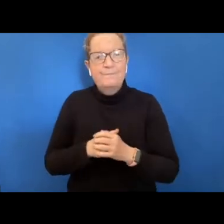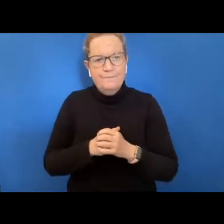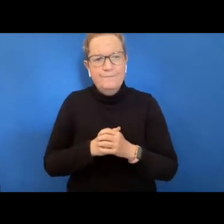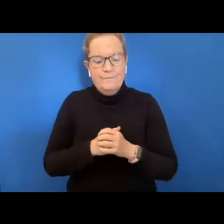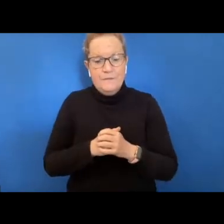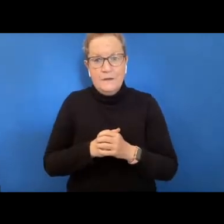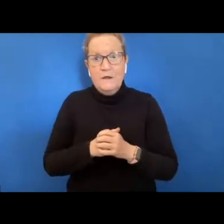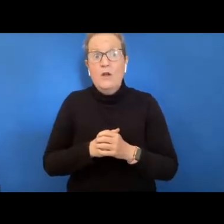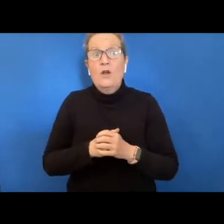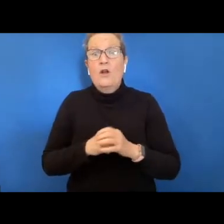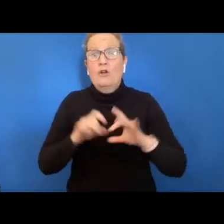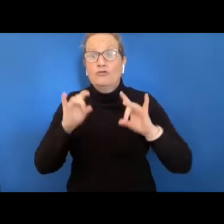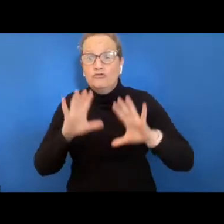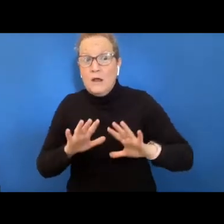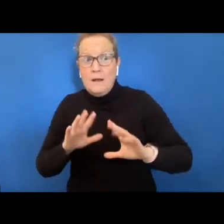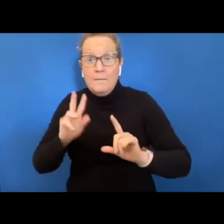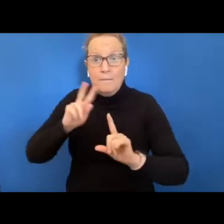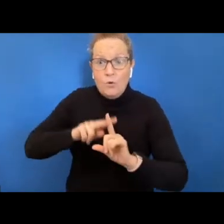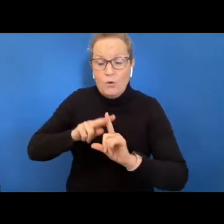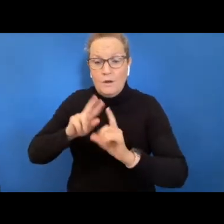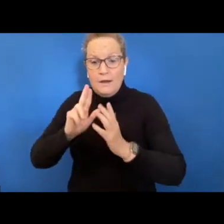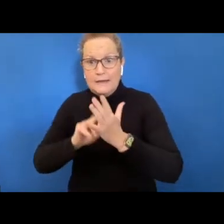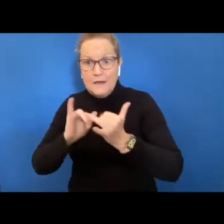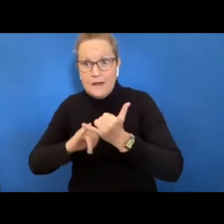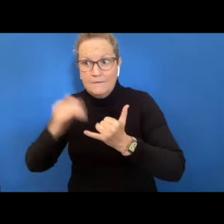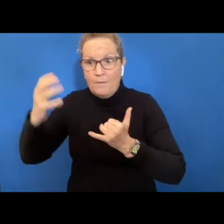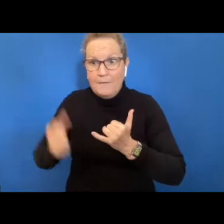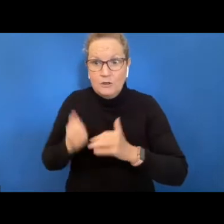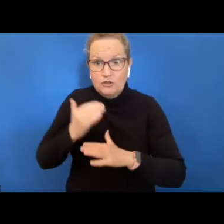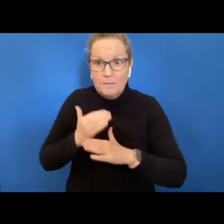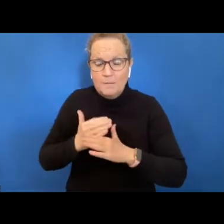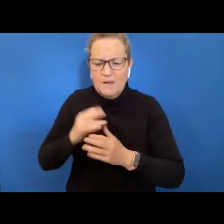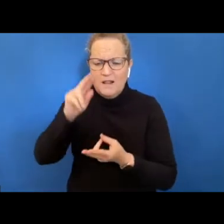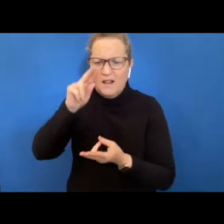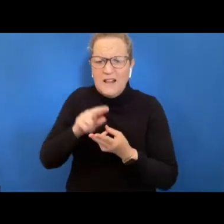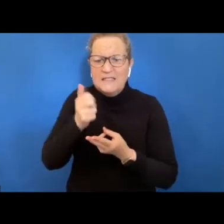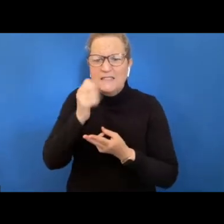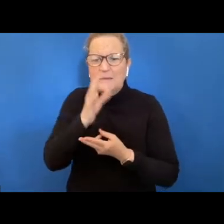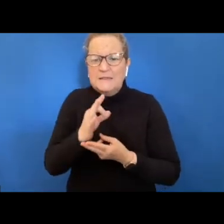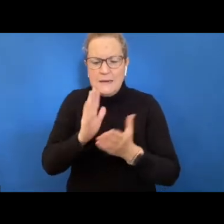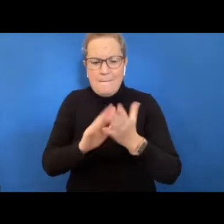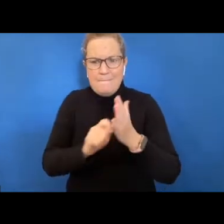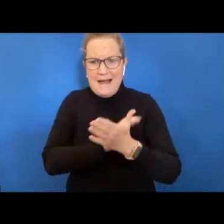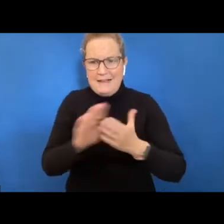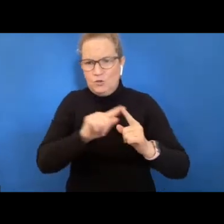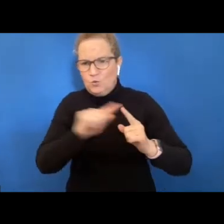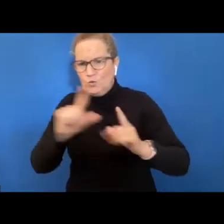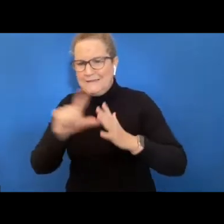registered with ndis in a paid job decreased by around six percent between march and december of 2020.